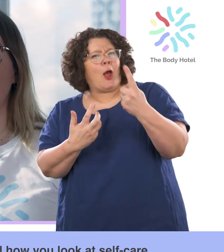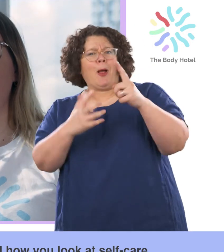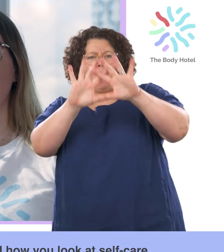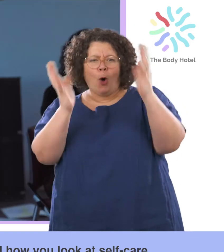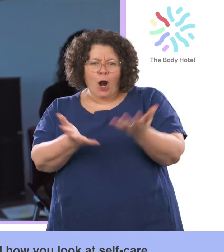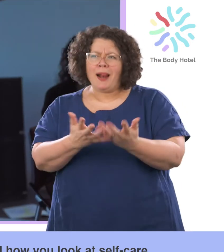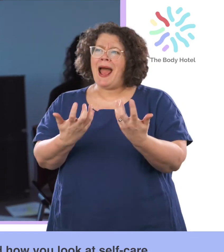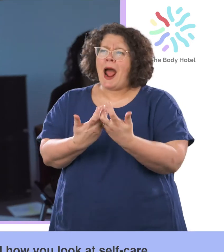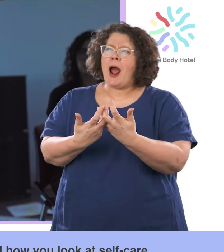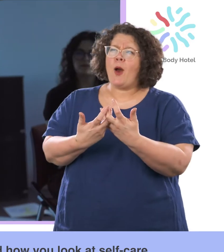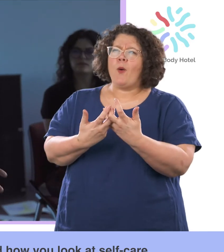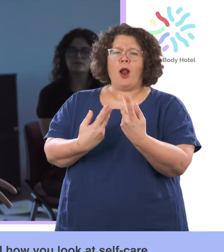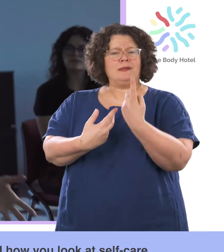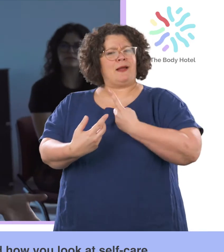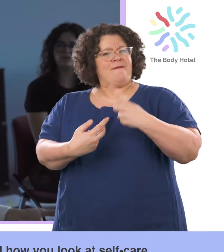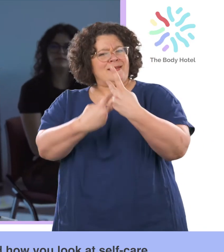at self-care.